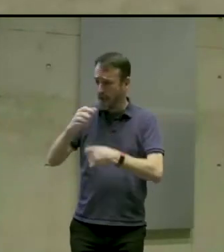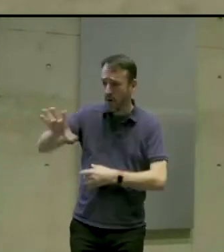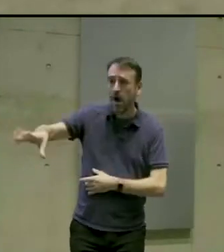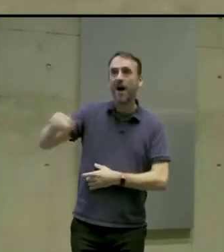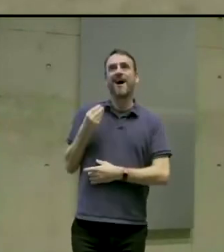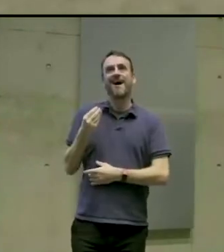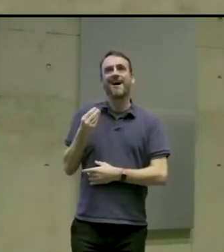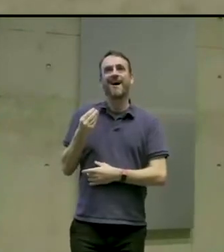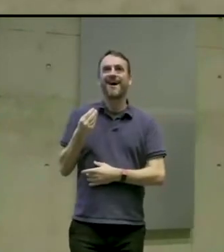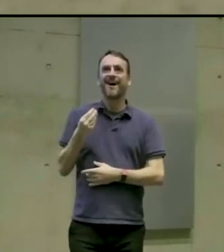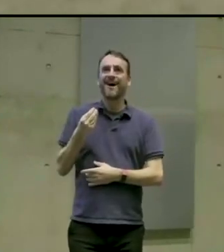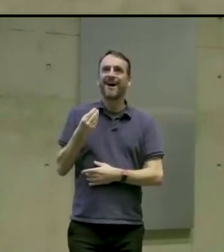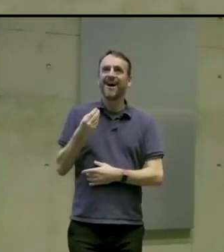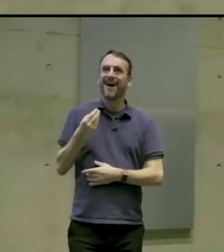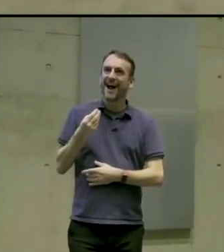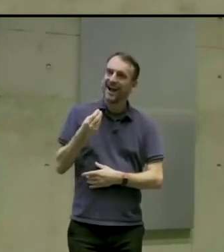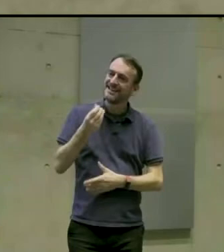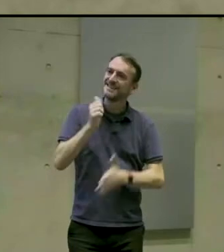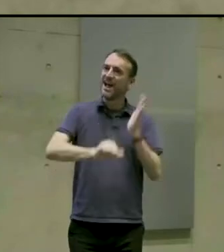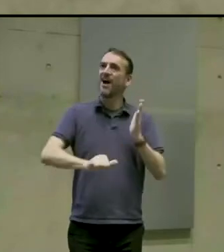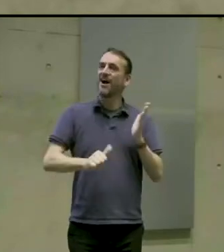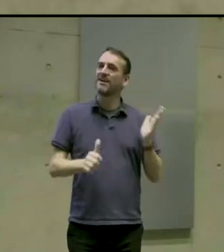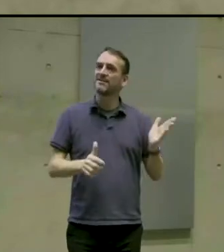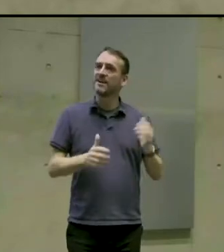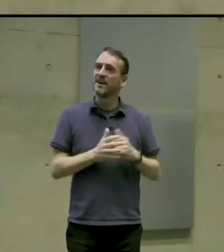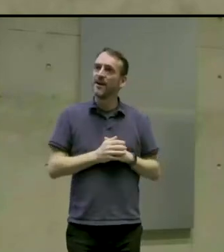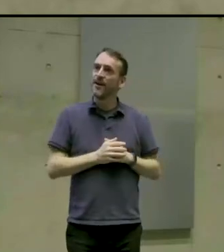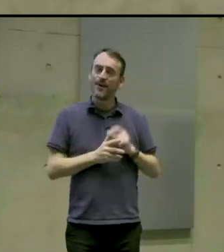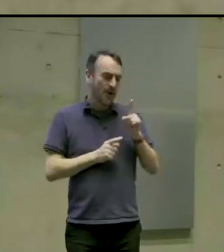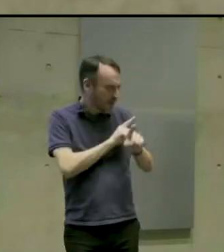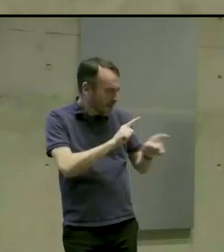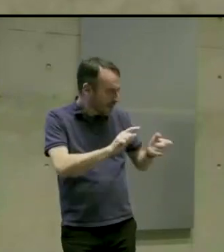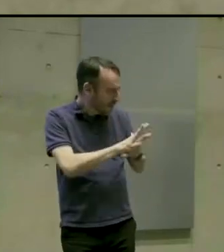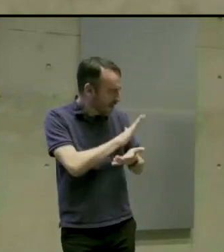The more that we can do as a studio to sort of help that, the better.